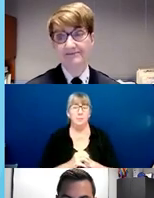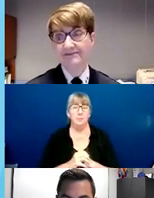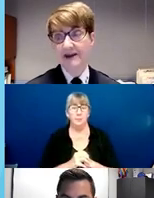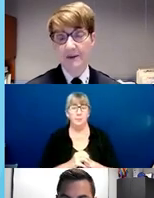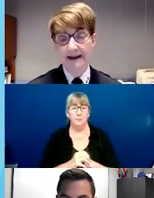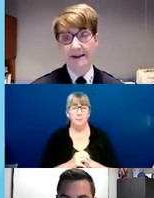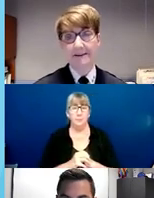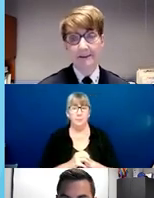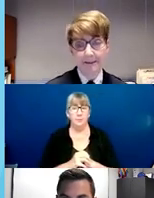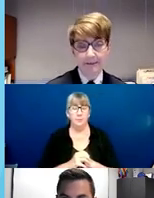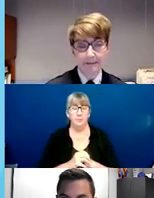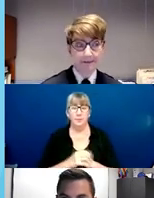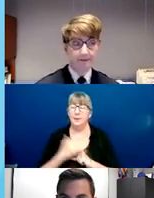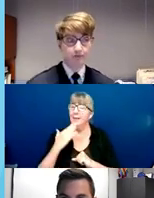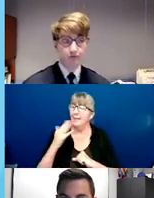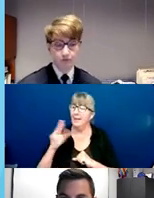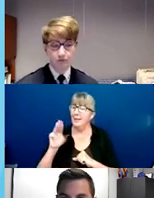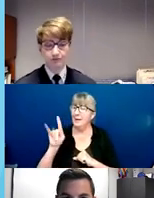Thank you, Mike.